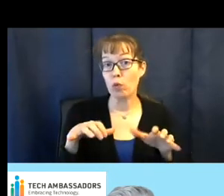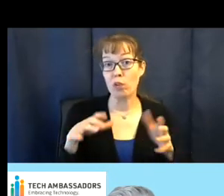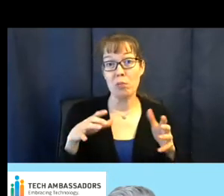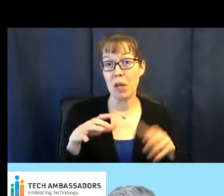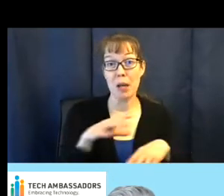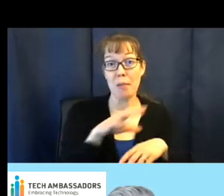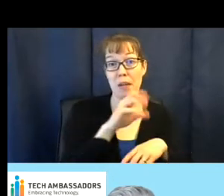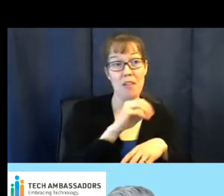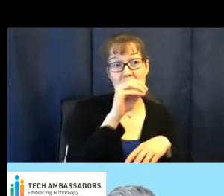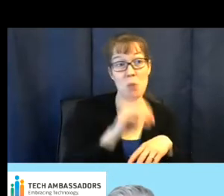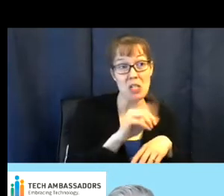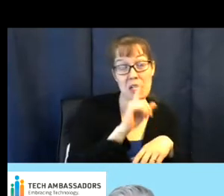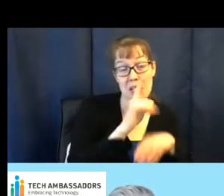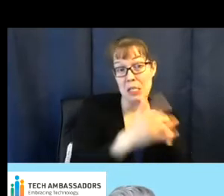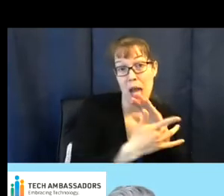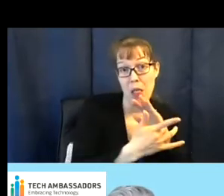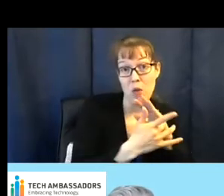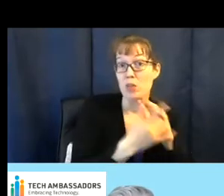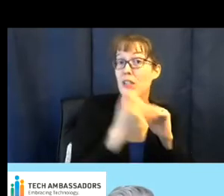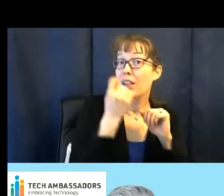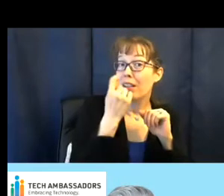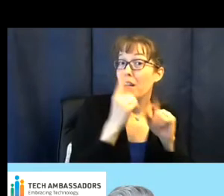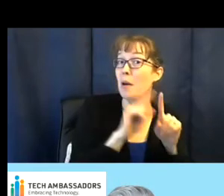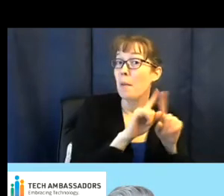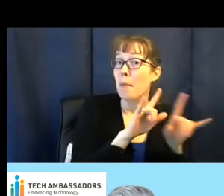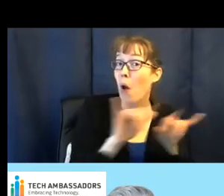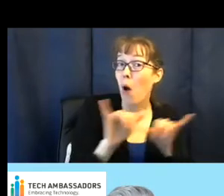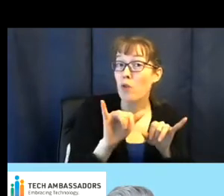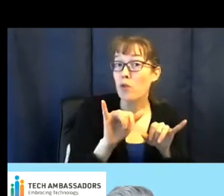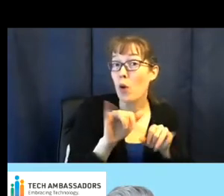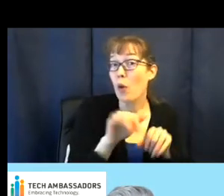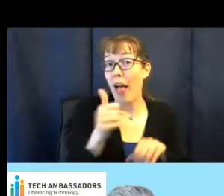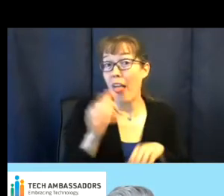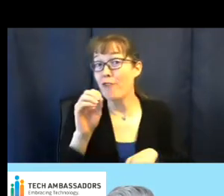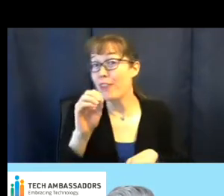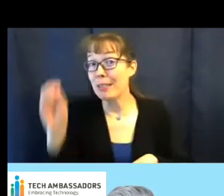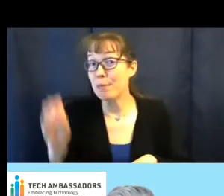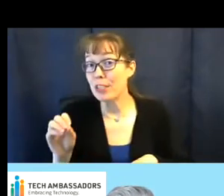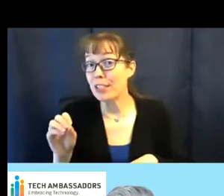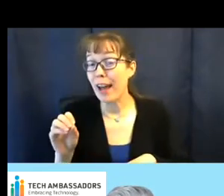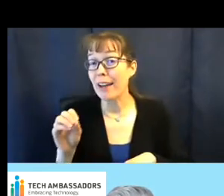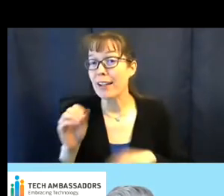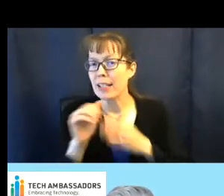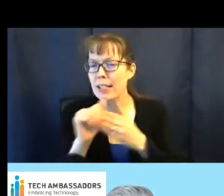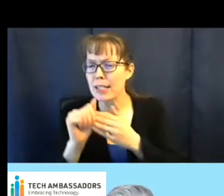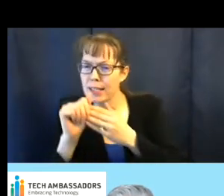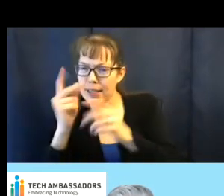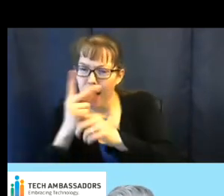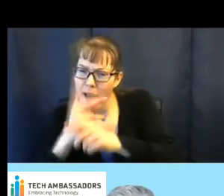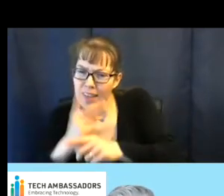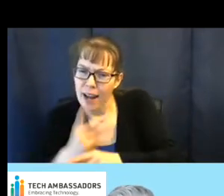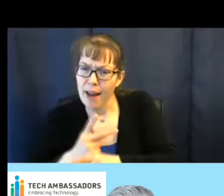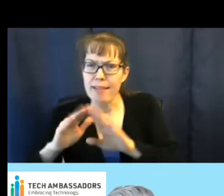about the technology, but it's also the other 50% is navigating the system